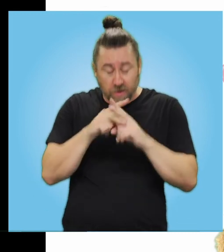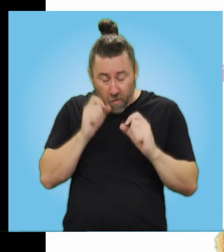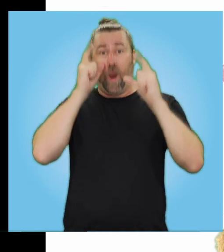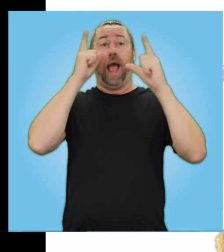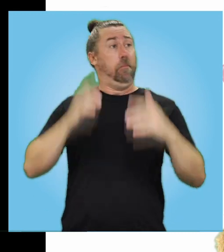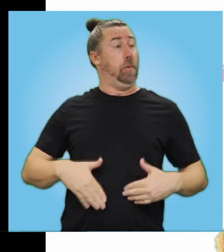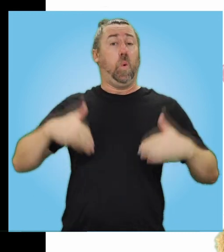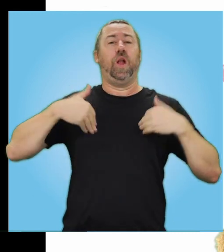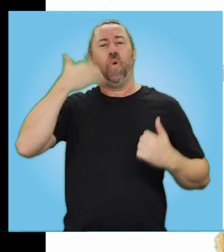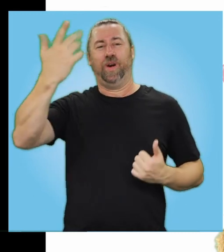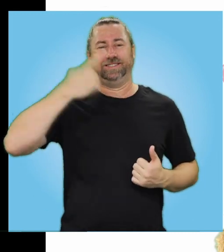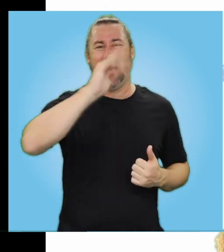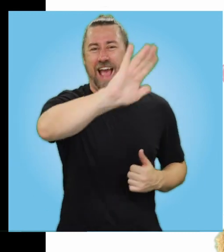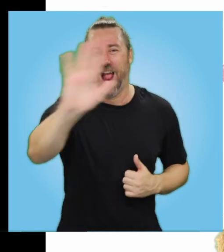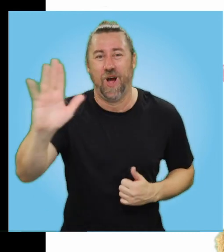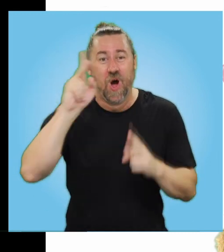get up in the morning, they always say hello.